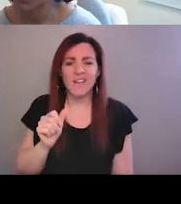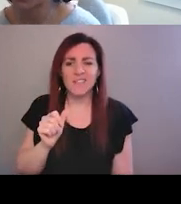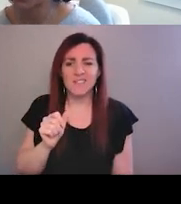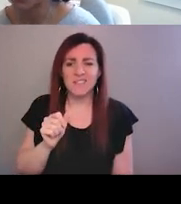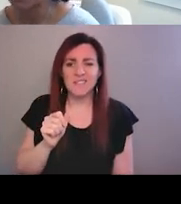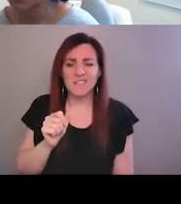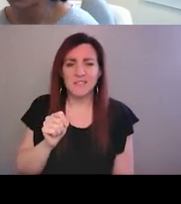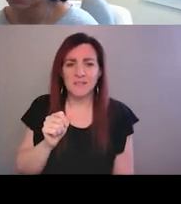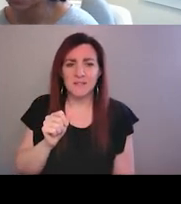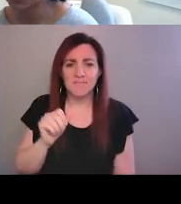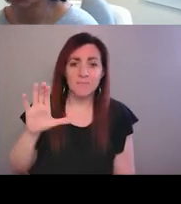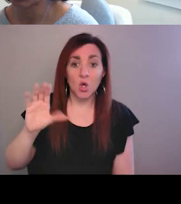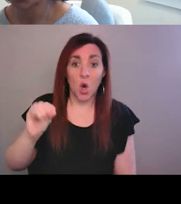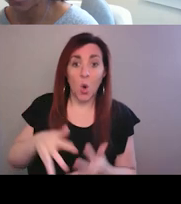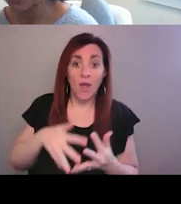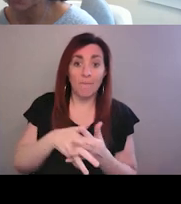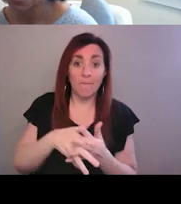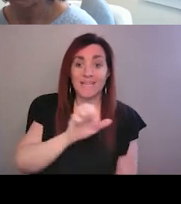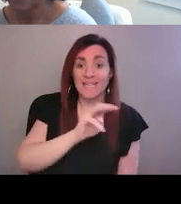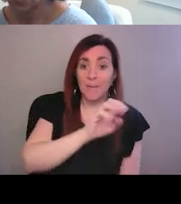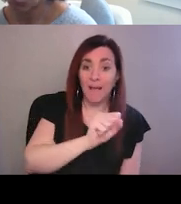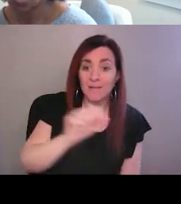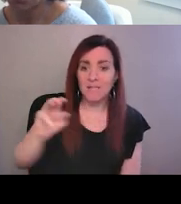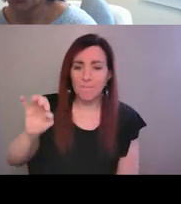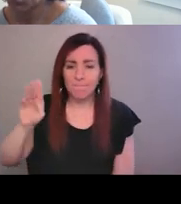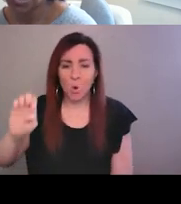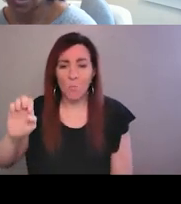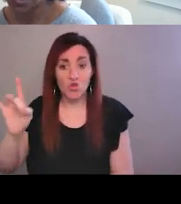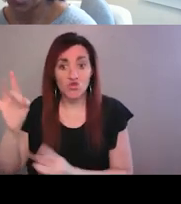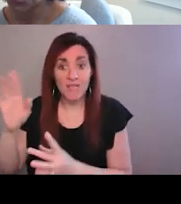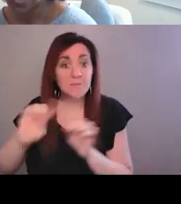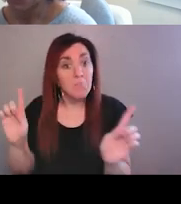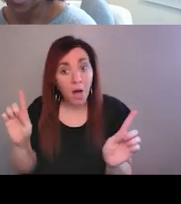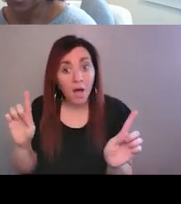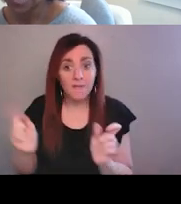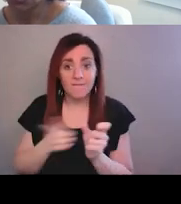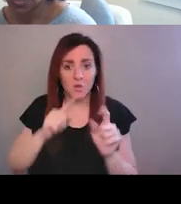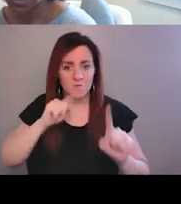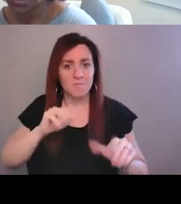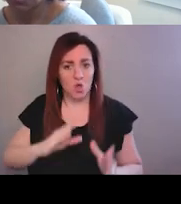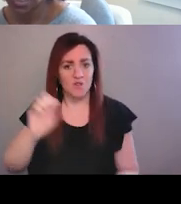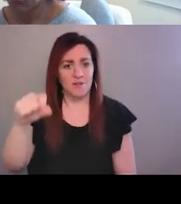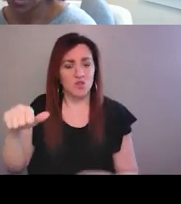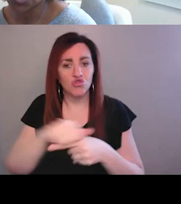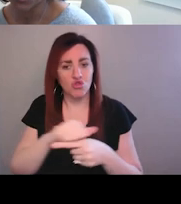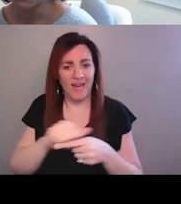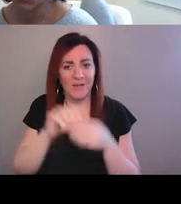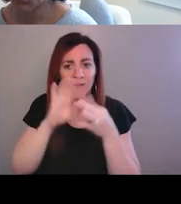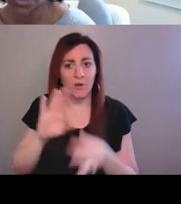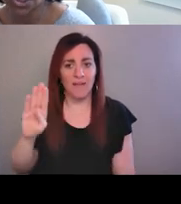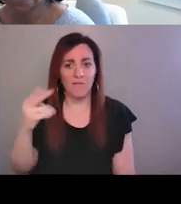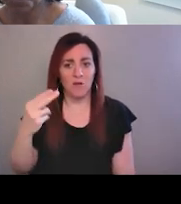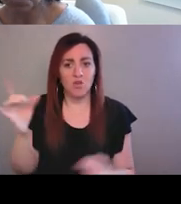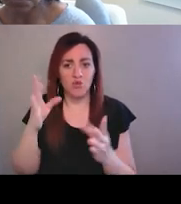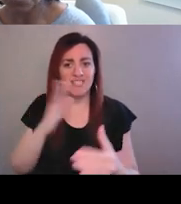co-embedded EMS and mobile crisis, but they are first responders that have training in behavioral health crisis